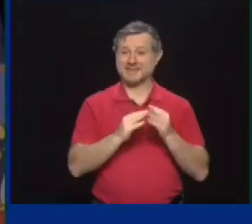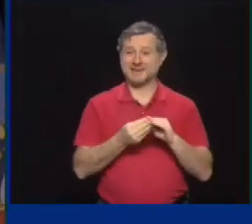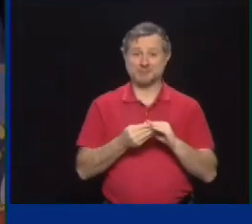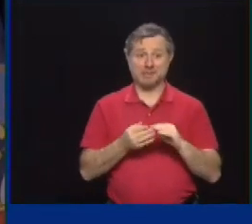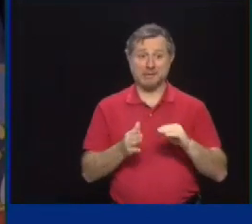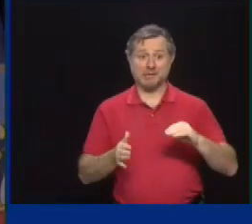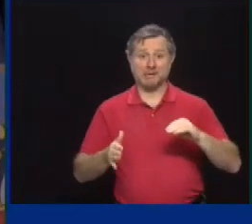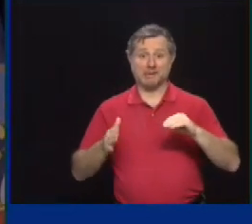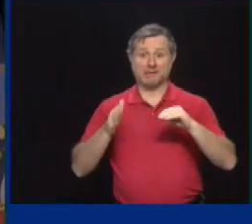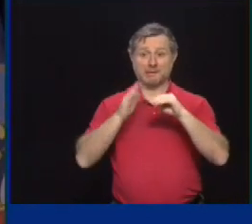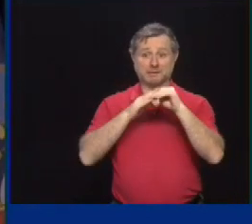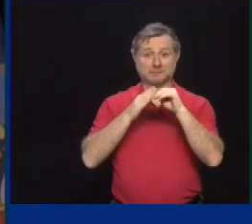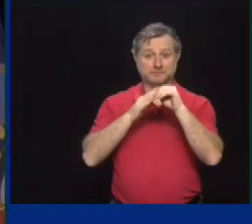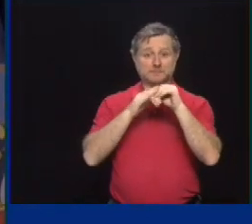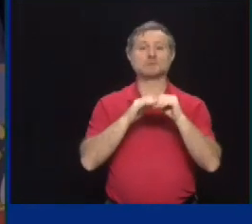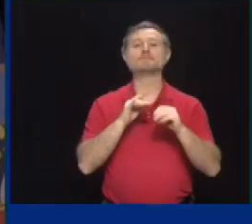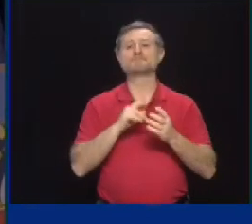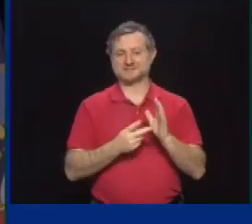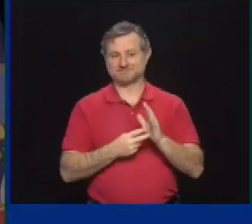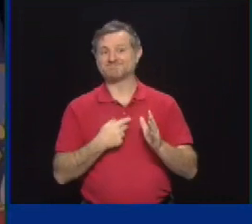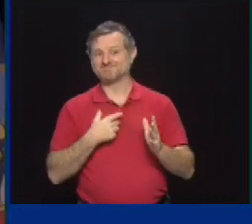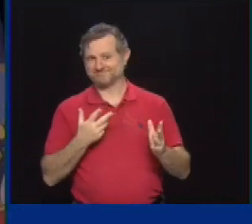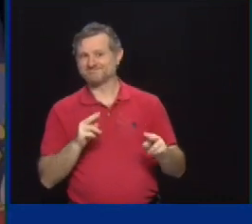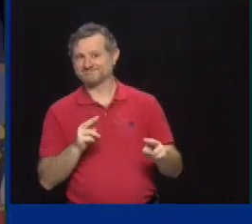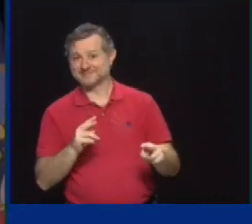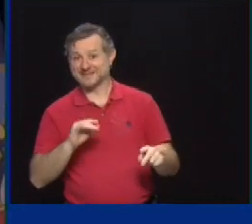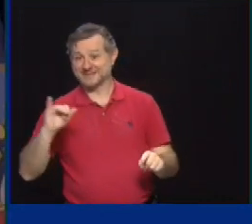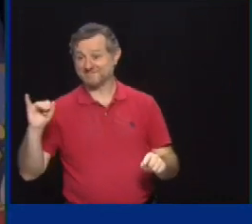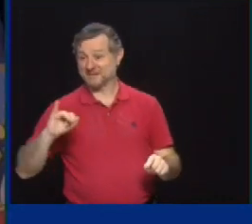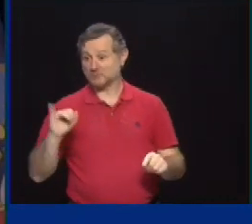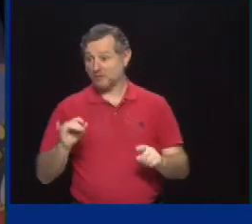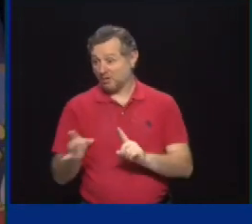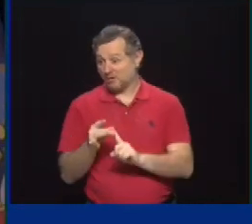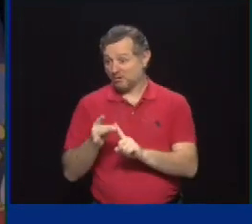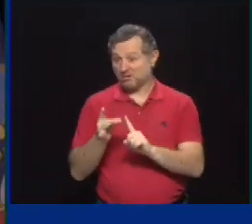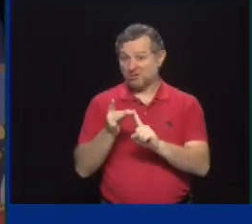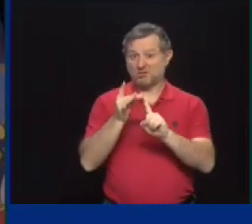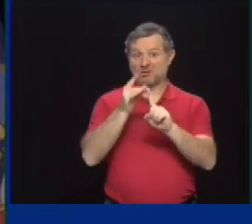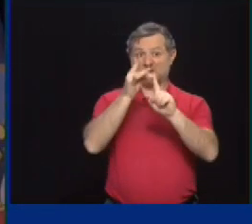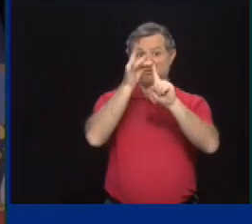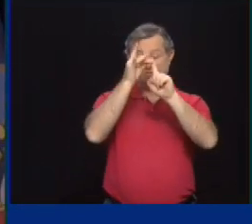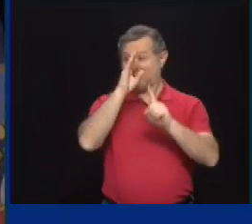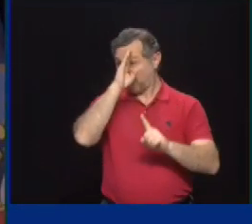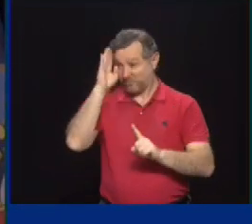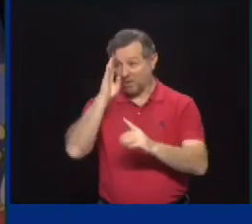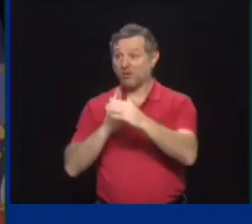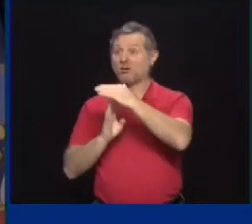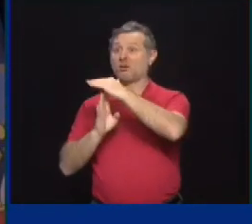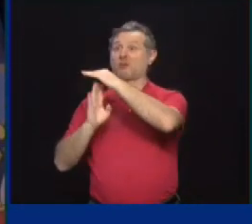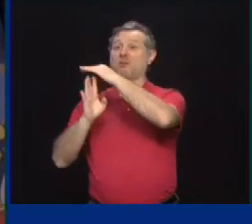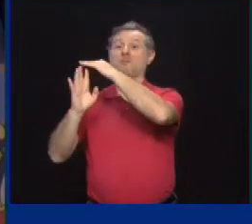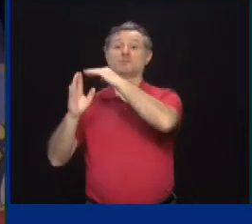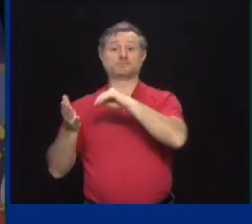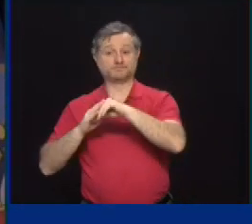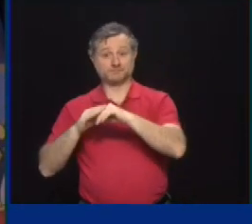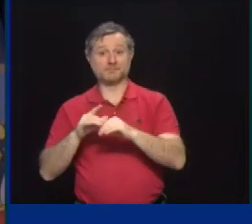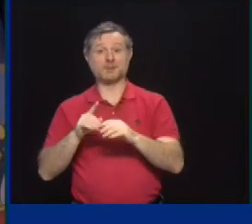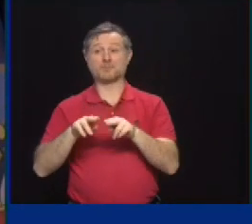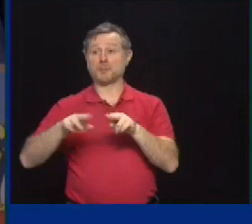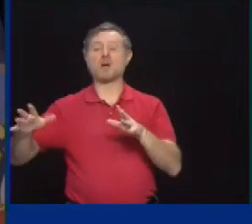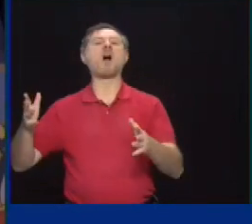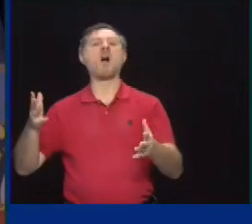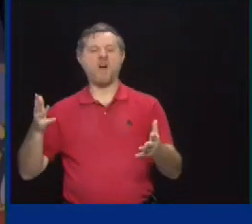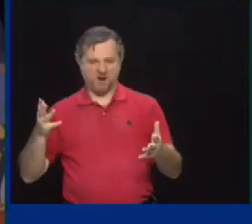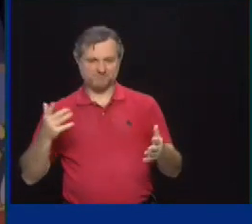monitoring closely. If I start seeing infection rate going up, hospitalizations going up, more children being affected, I will have no choice.